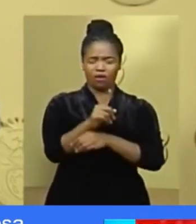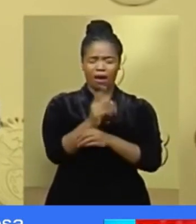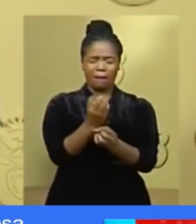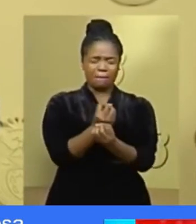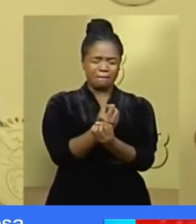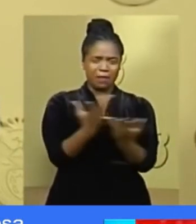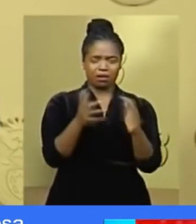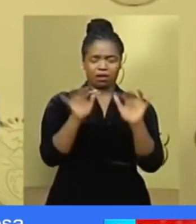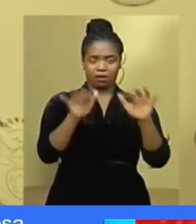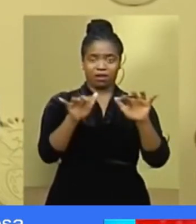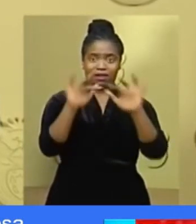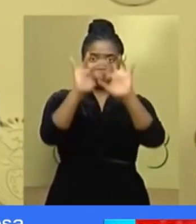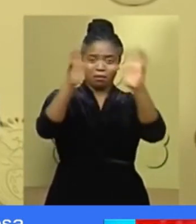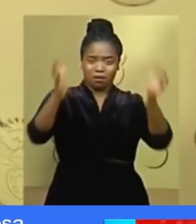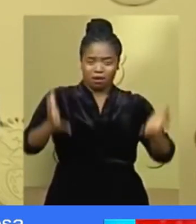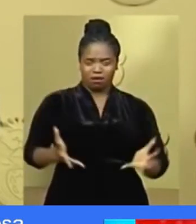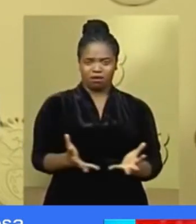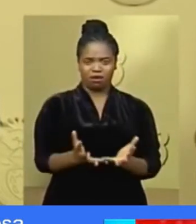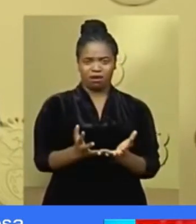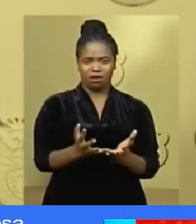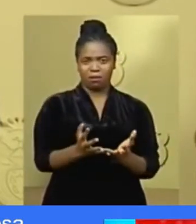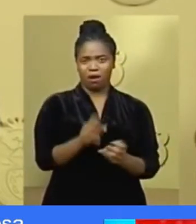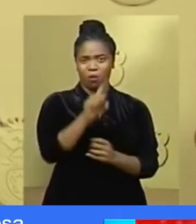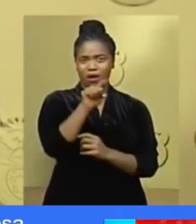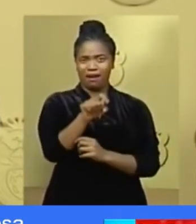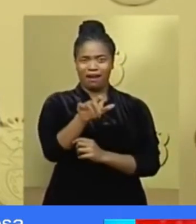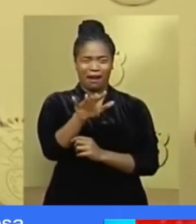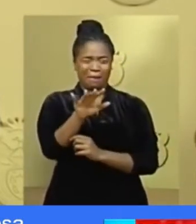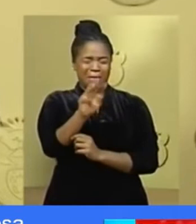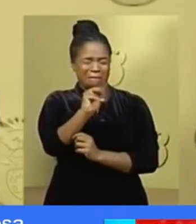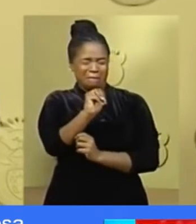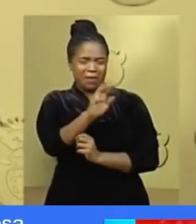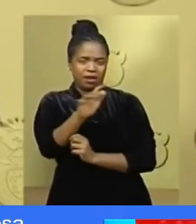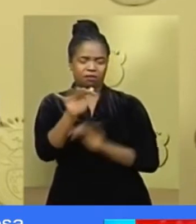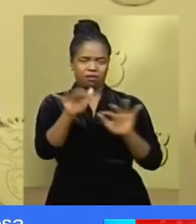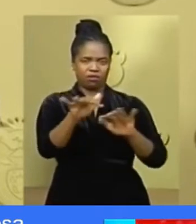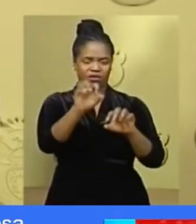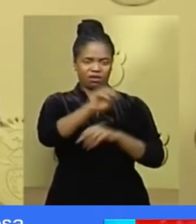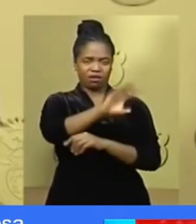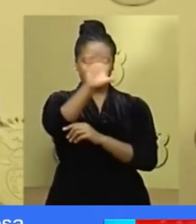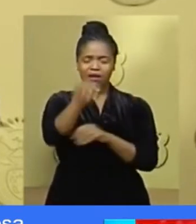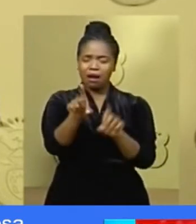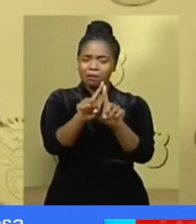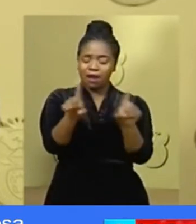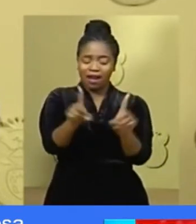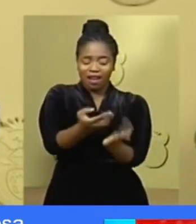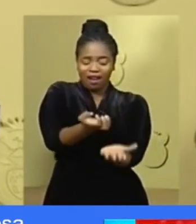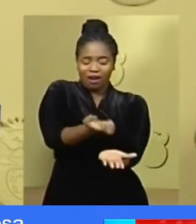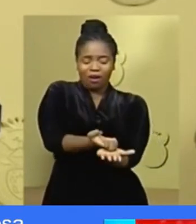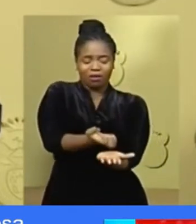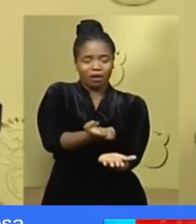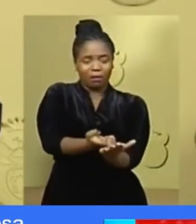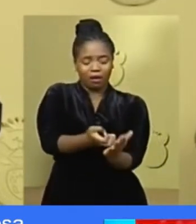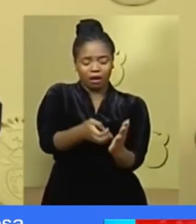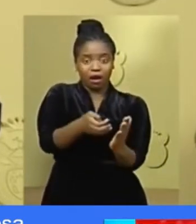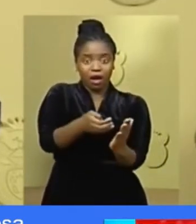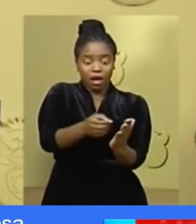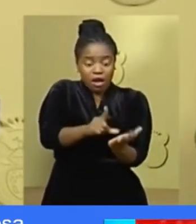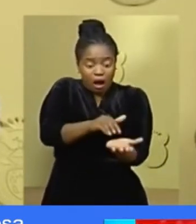million people across the globe but also by the prospects of a very deep economic recession